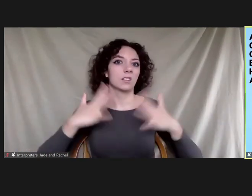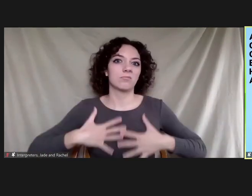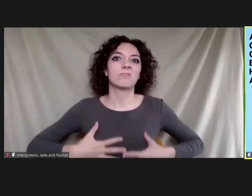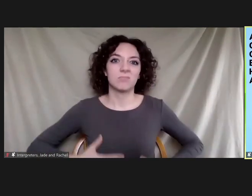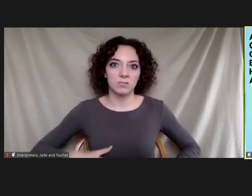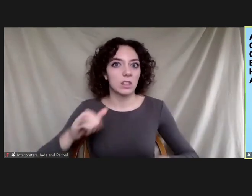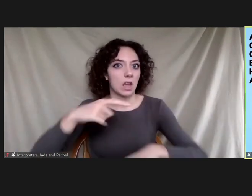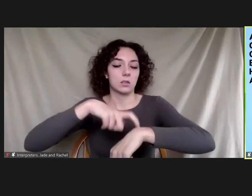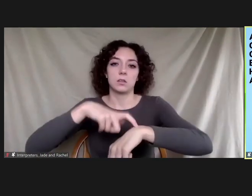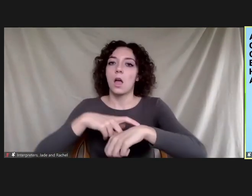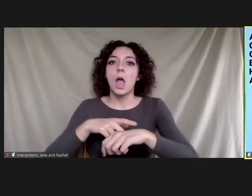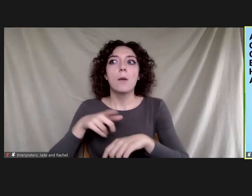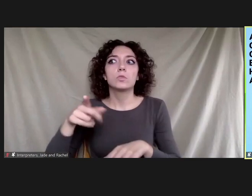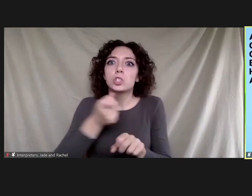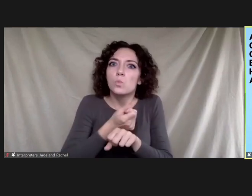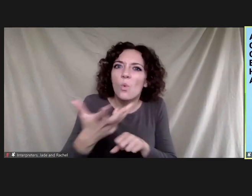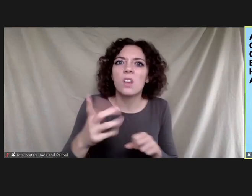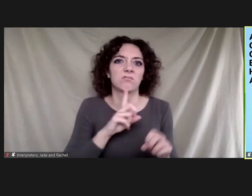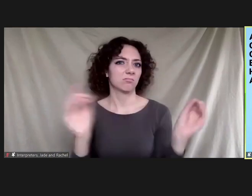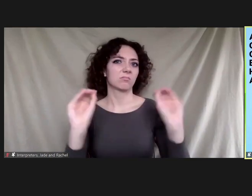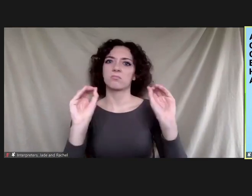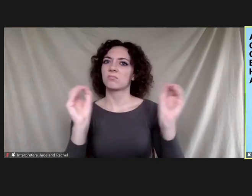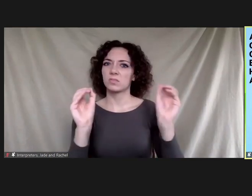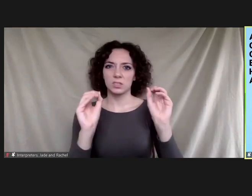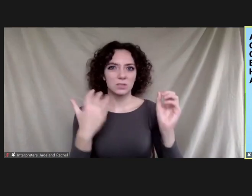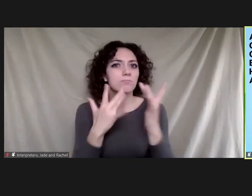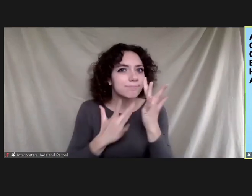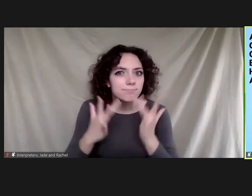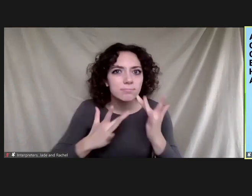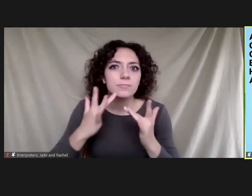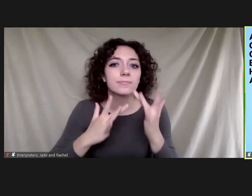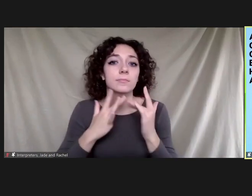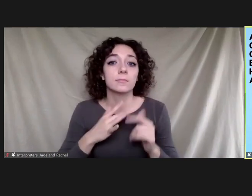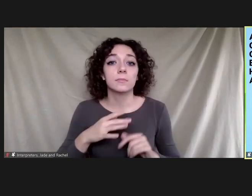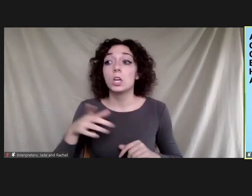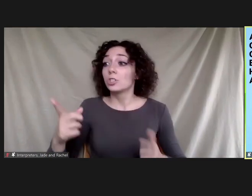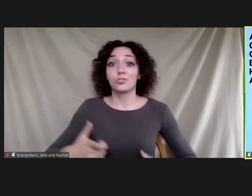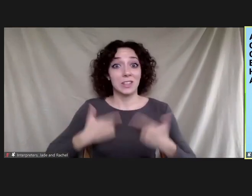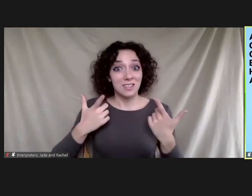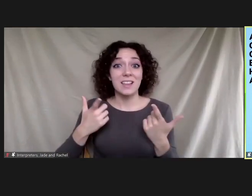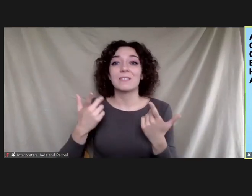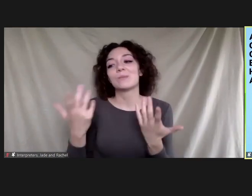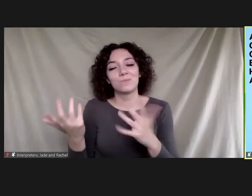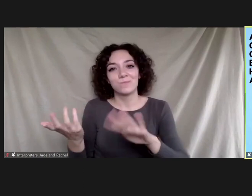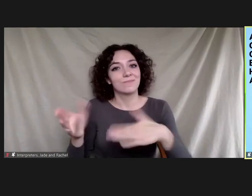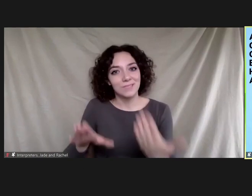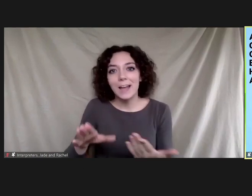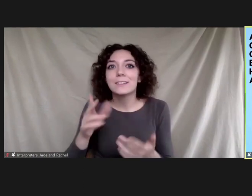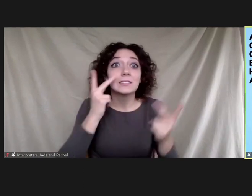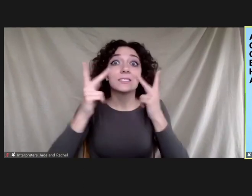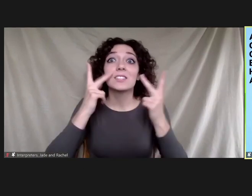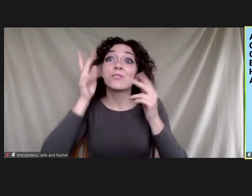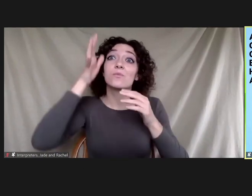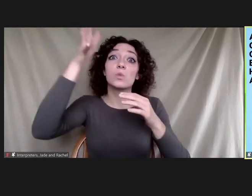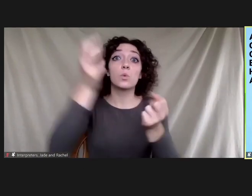to waste anything food or material she did not live to see a future without pollution or waste but hopefully her